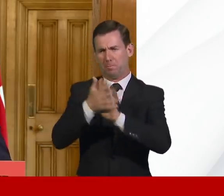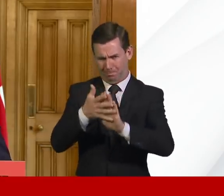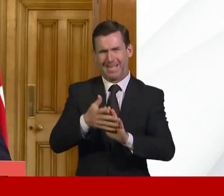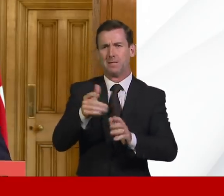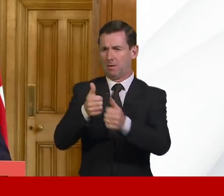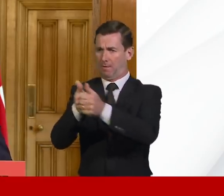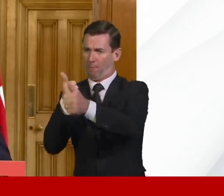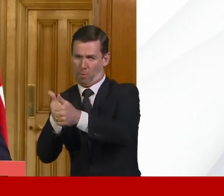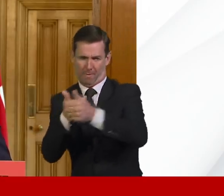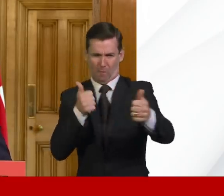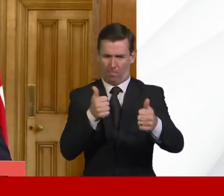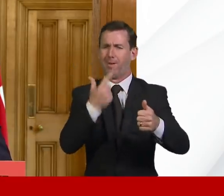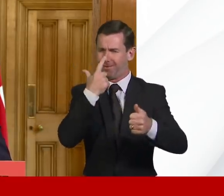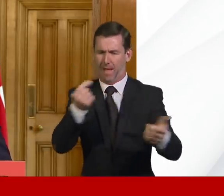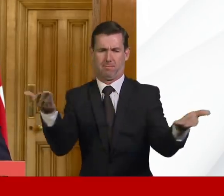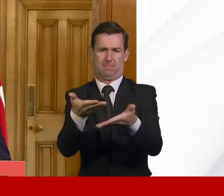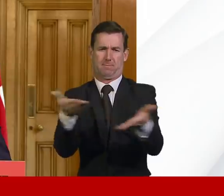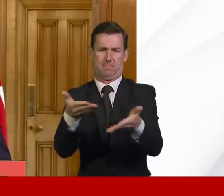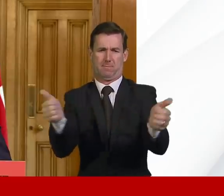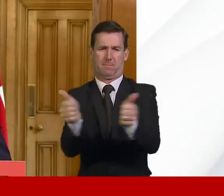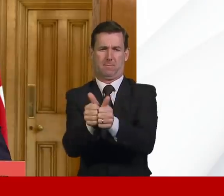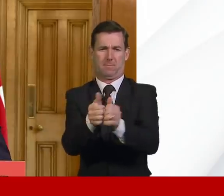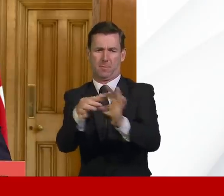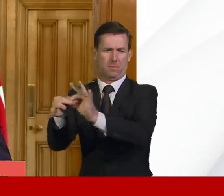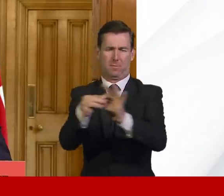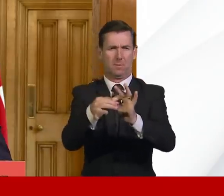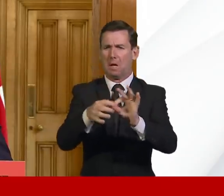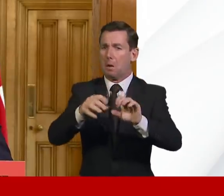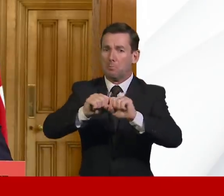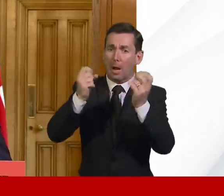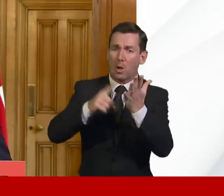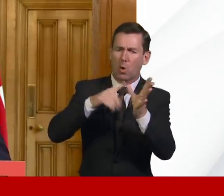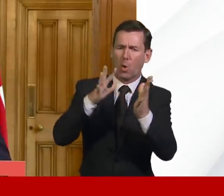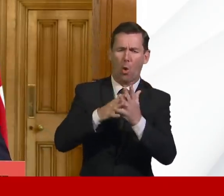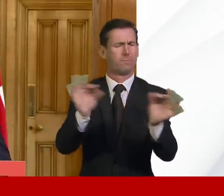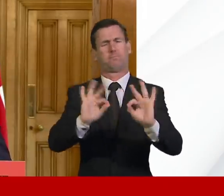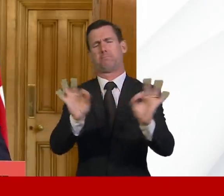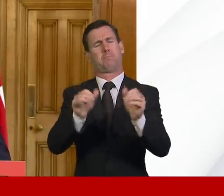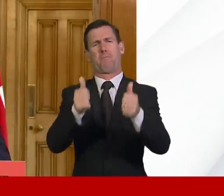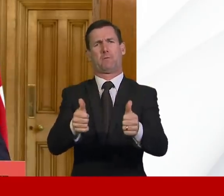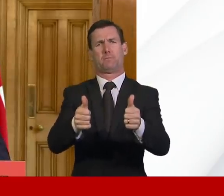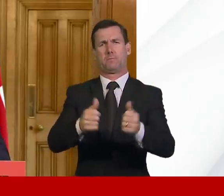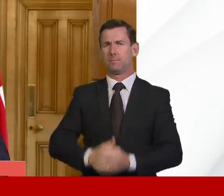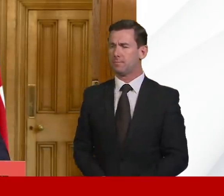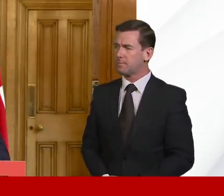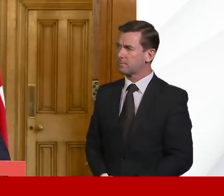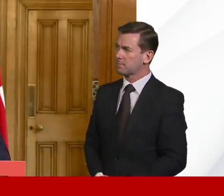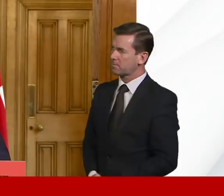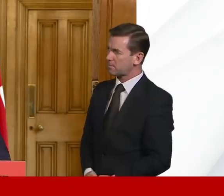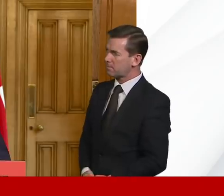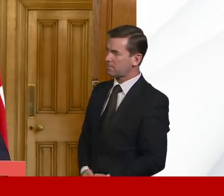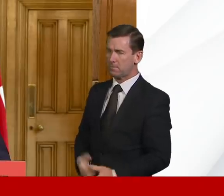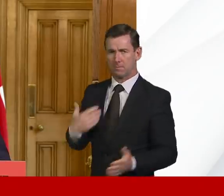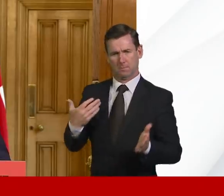services to the public more effectively at this time. We have also introduced measures to ensure that workers